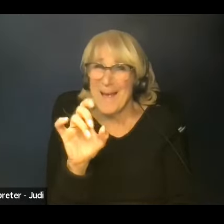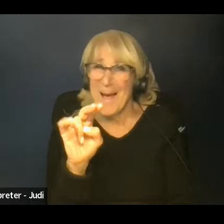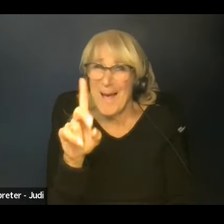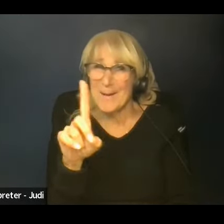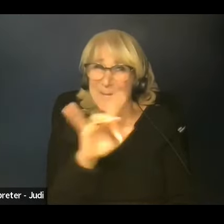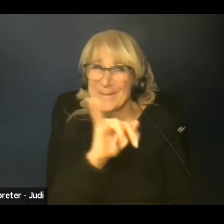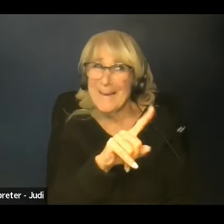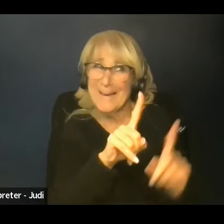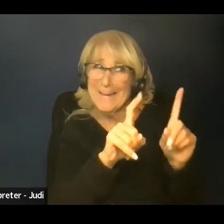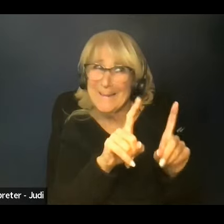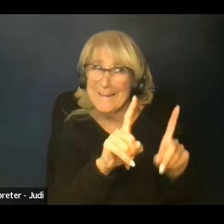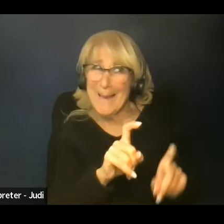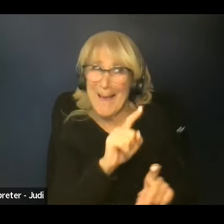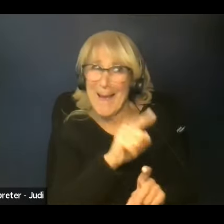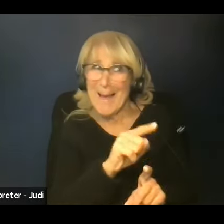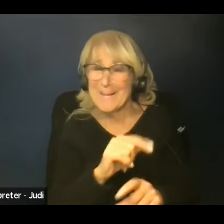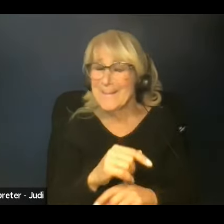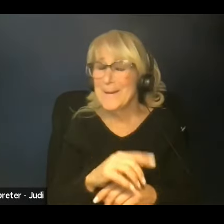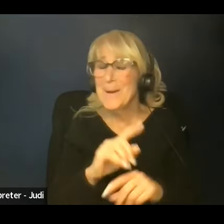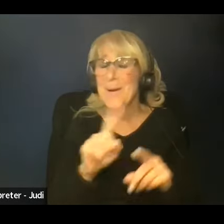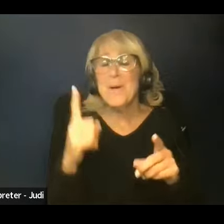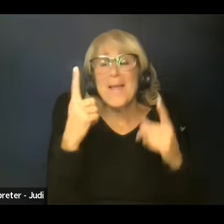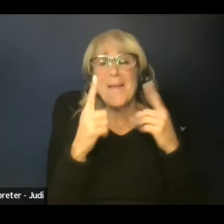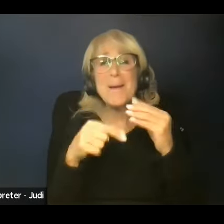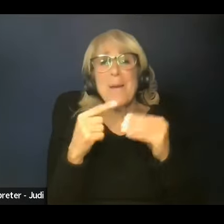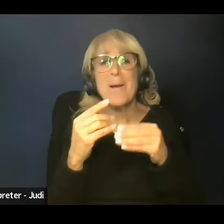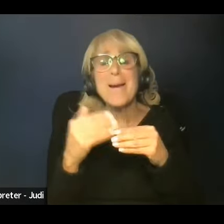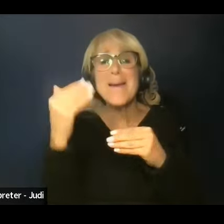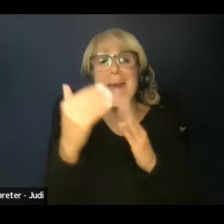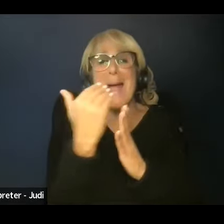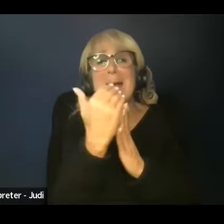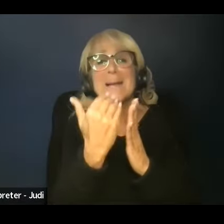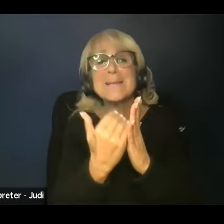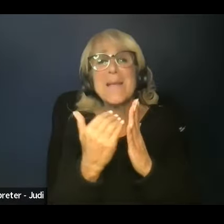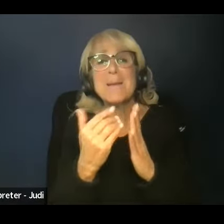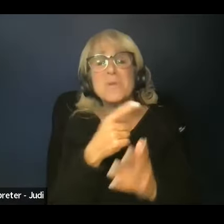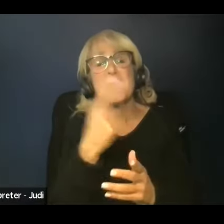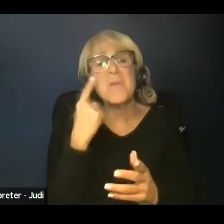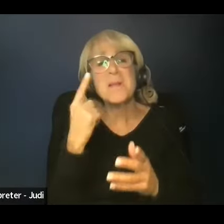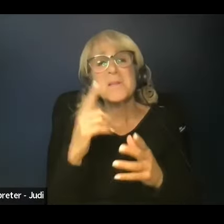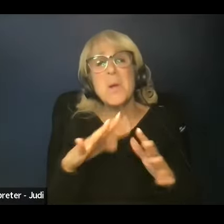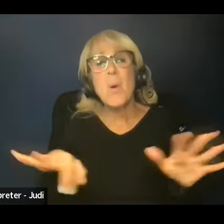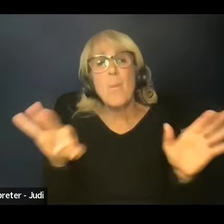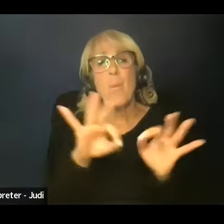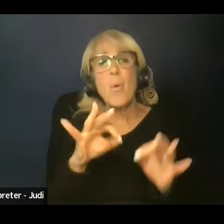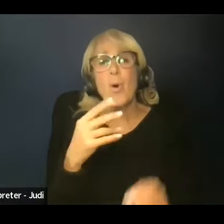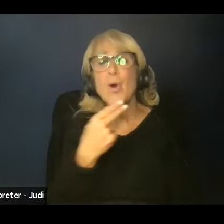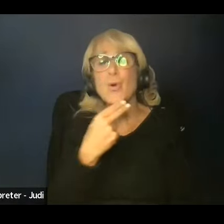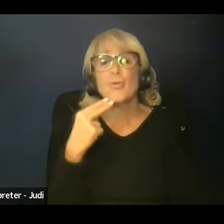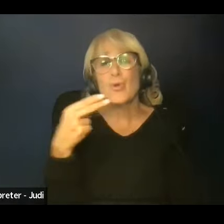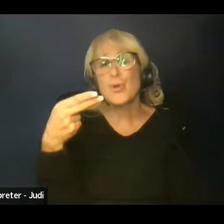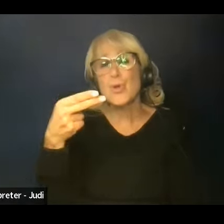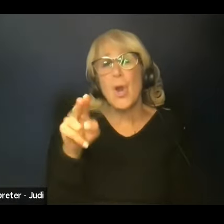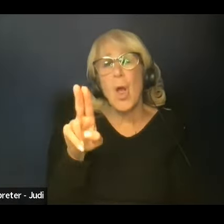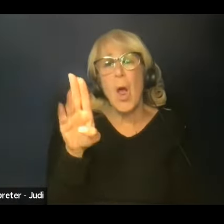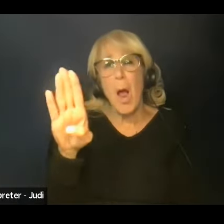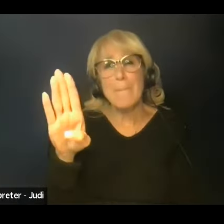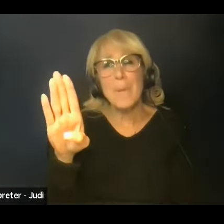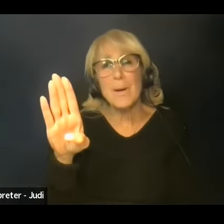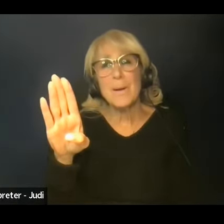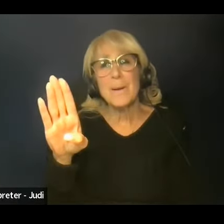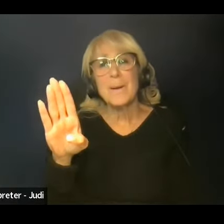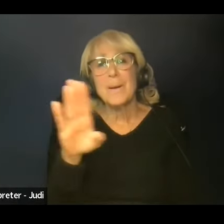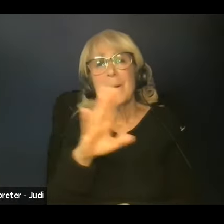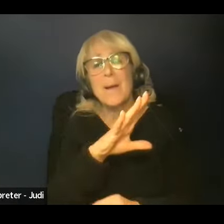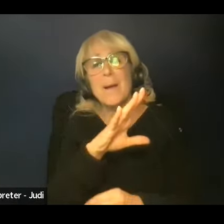know, if, if we think about it, what are some of the next steps that you would think would be important for something like a nutrition hub and working